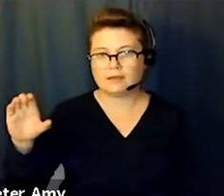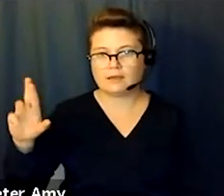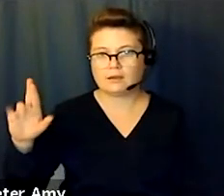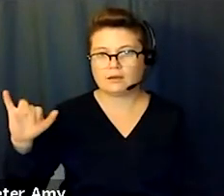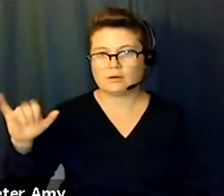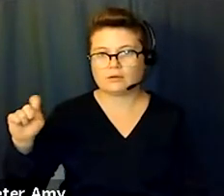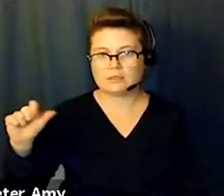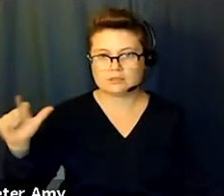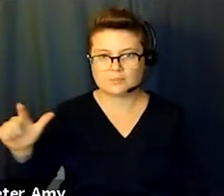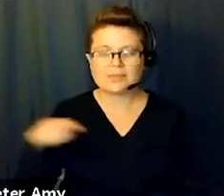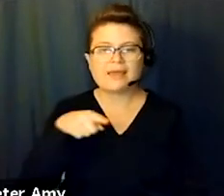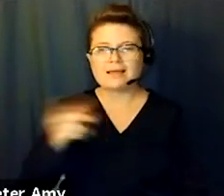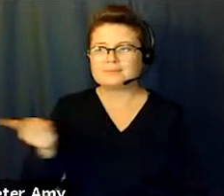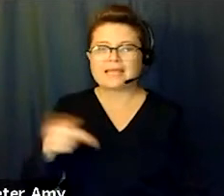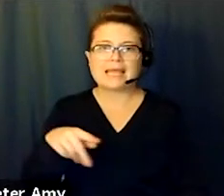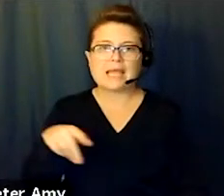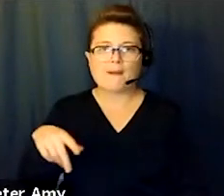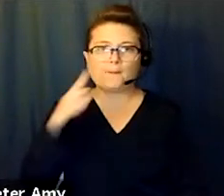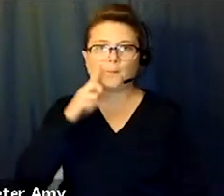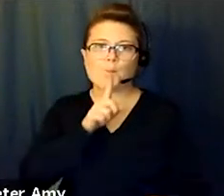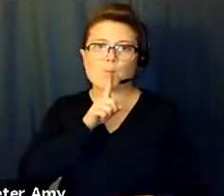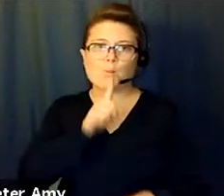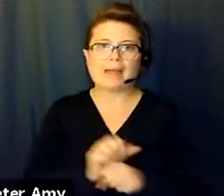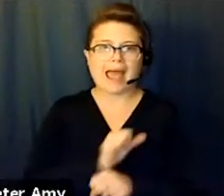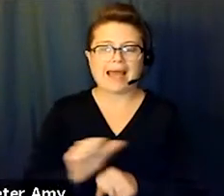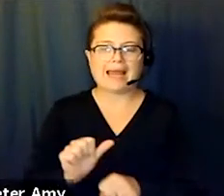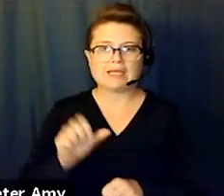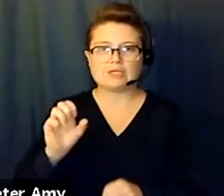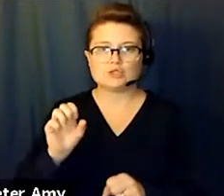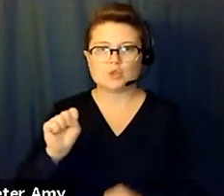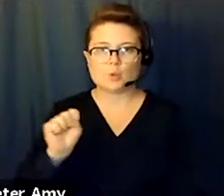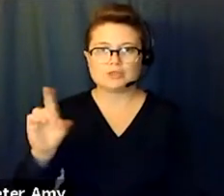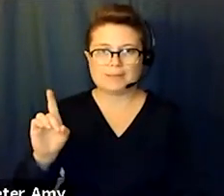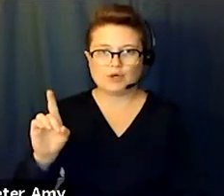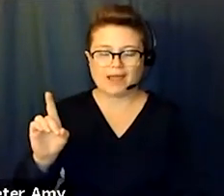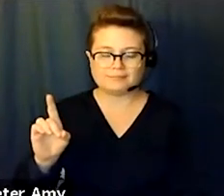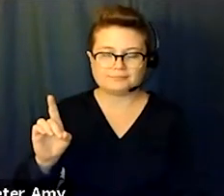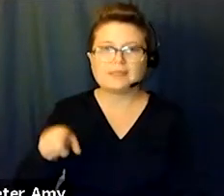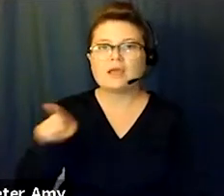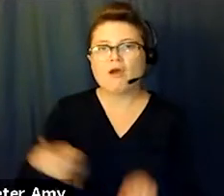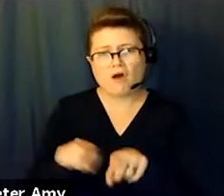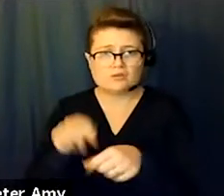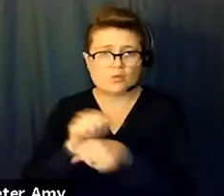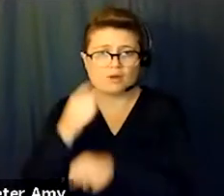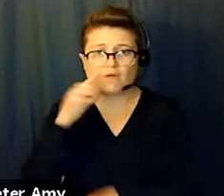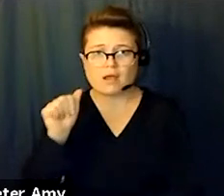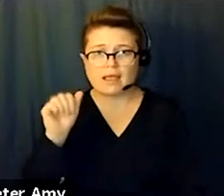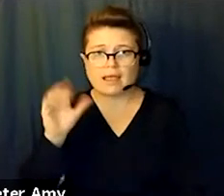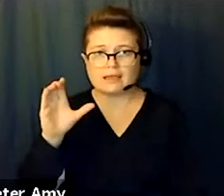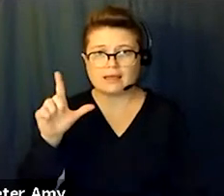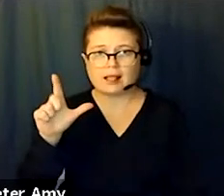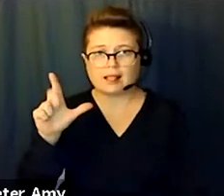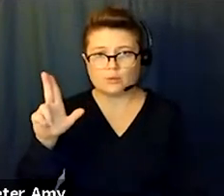himself a pragmatic social democrat. He worked with the CIA. He also, interestingly enough, worked for the ACLU. And he